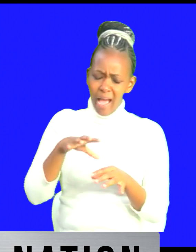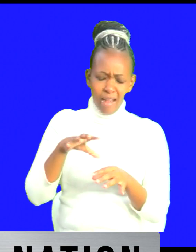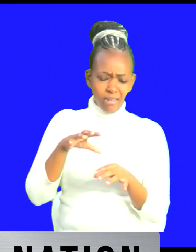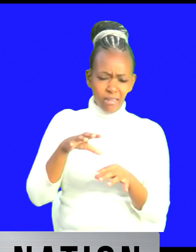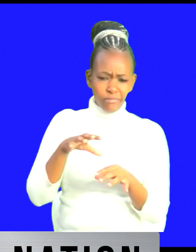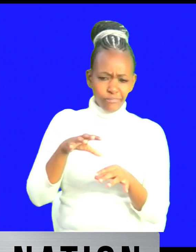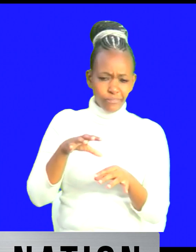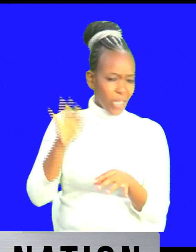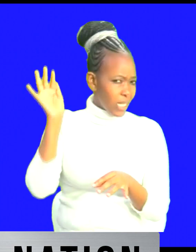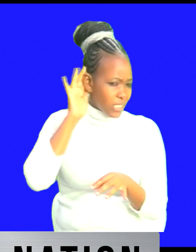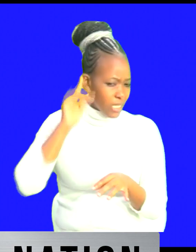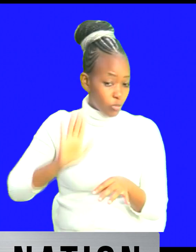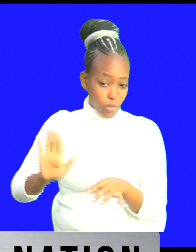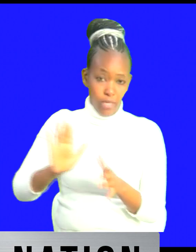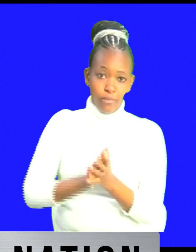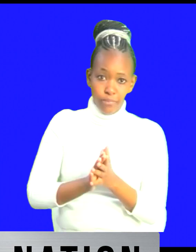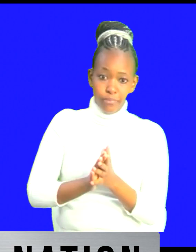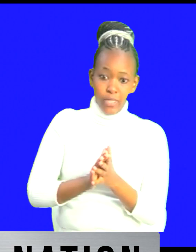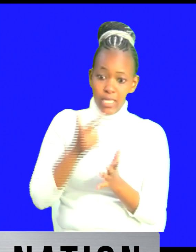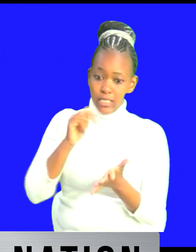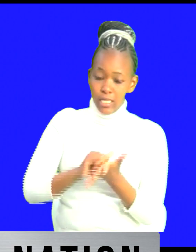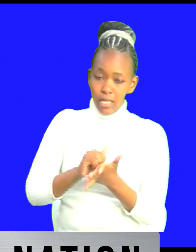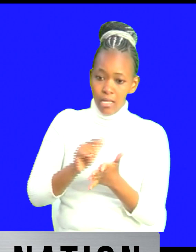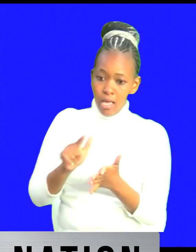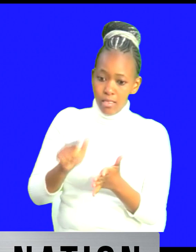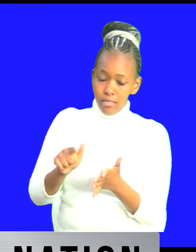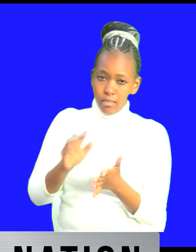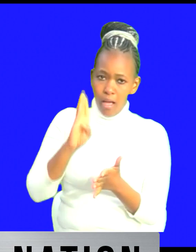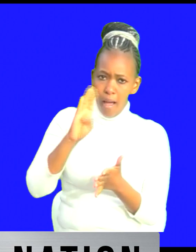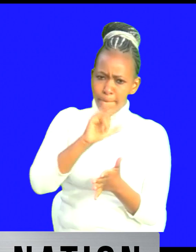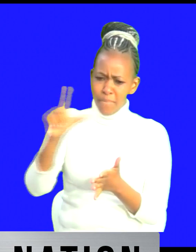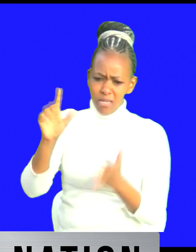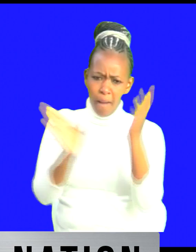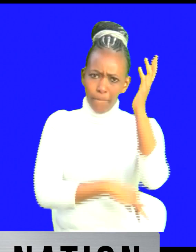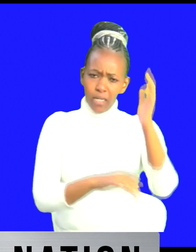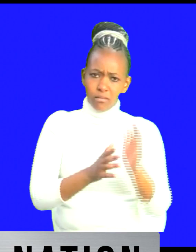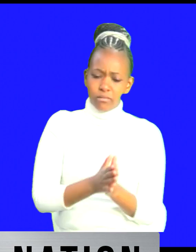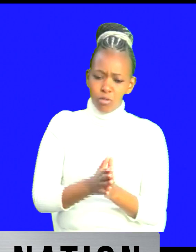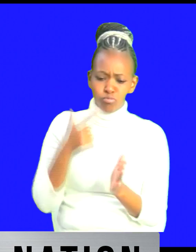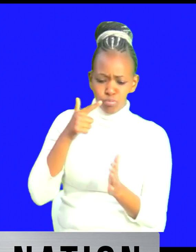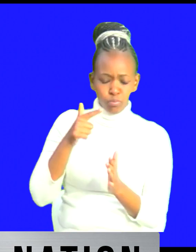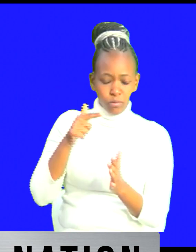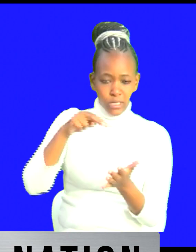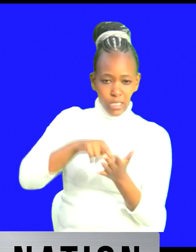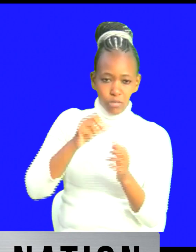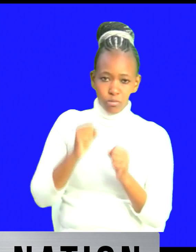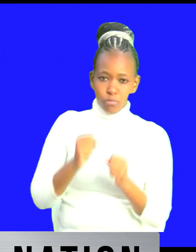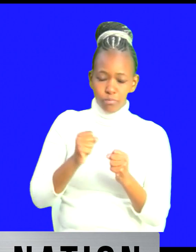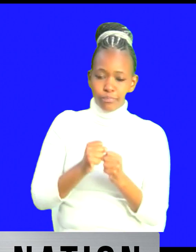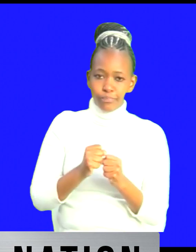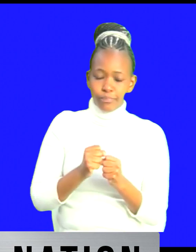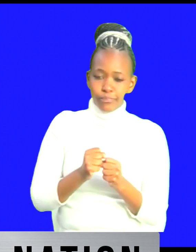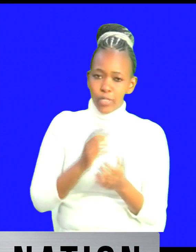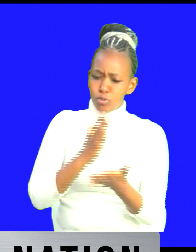told me that this bill is primitive that this bill is bad that it is scandalous remembering the words that she said